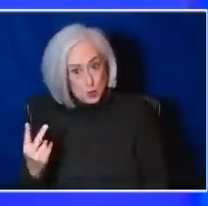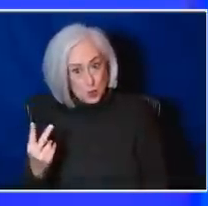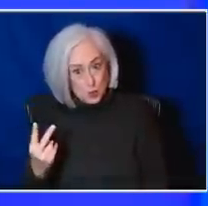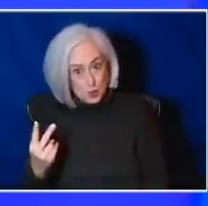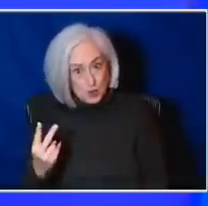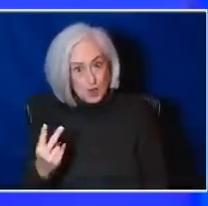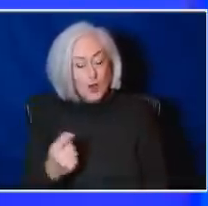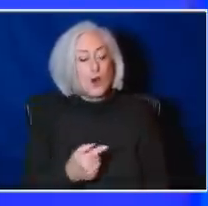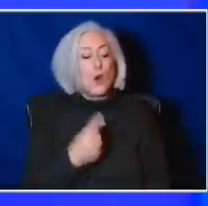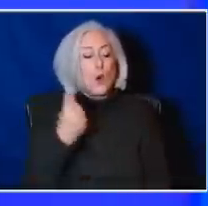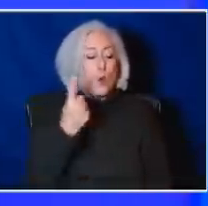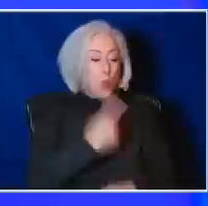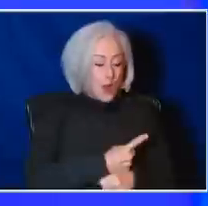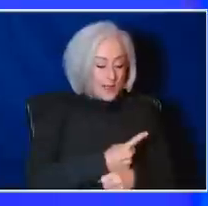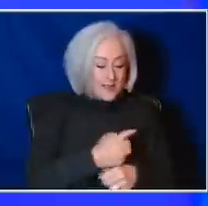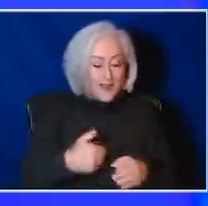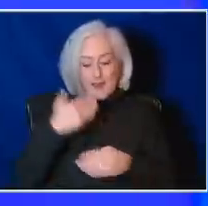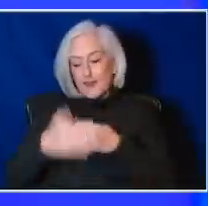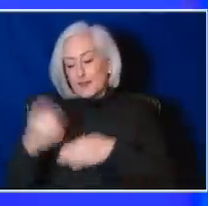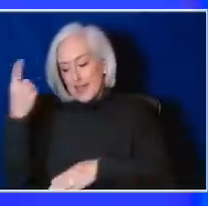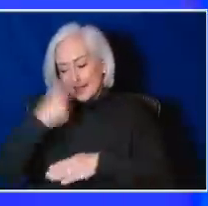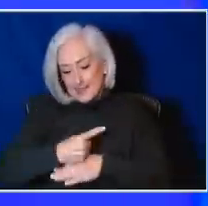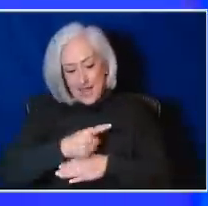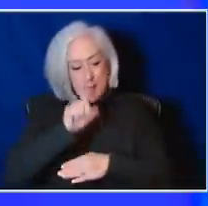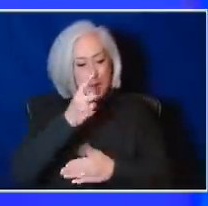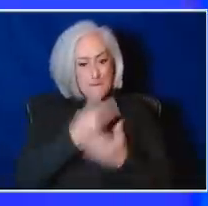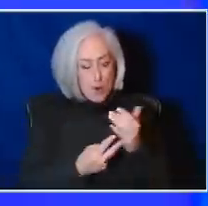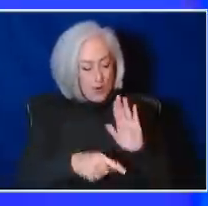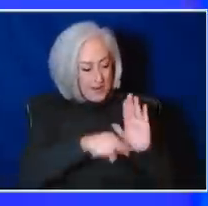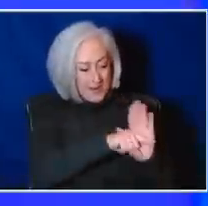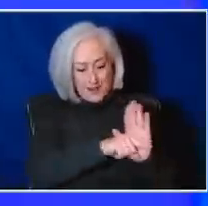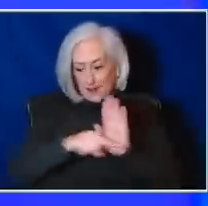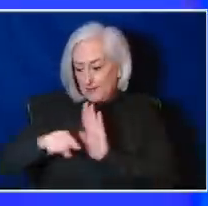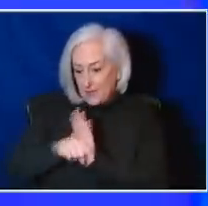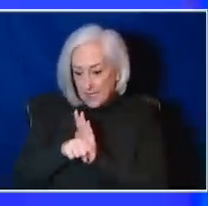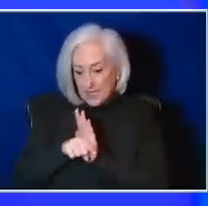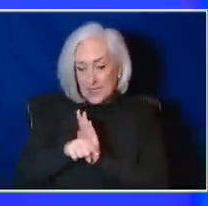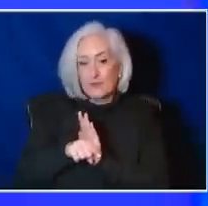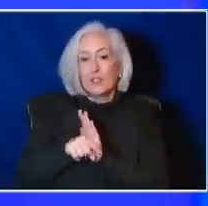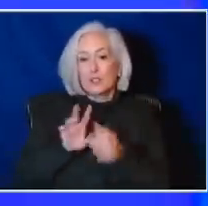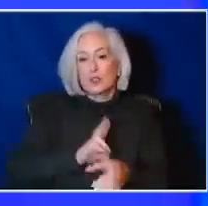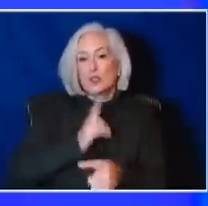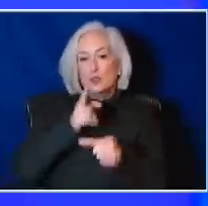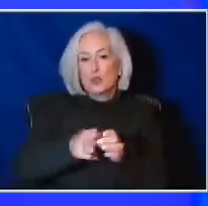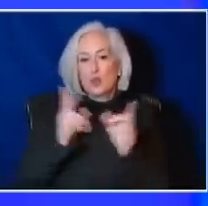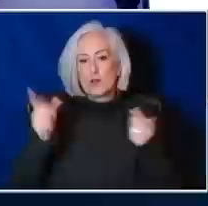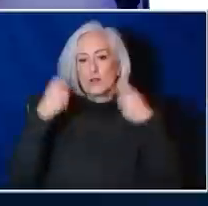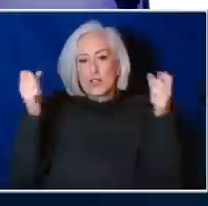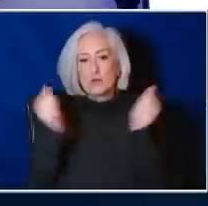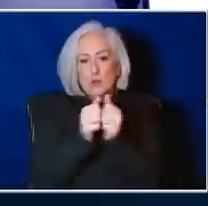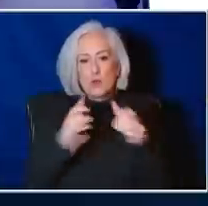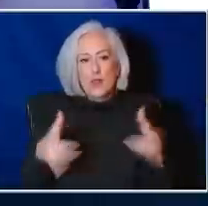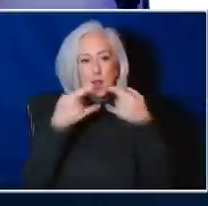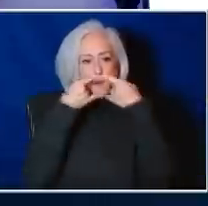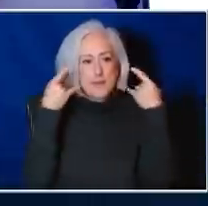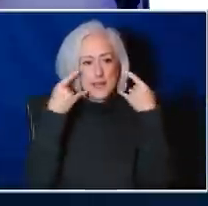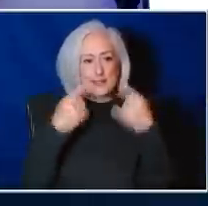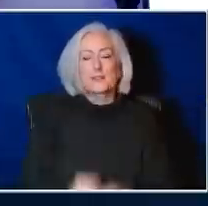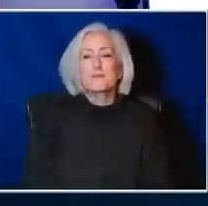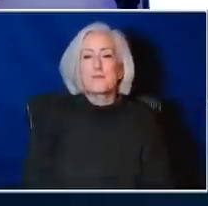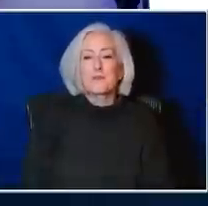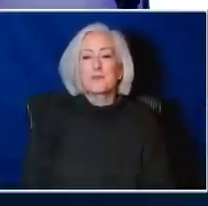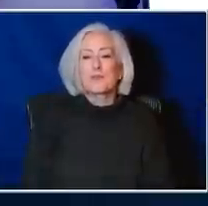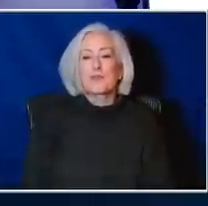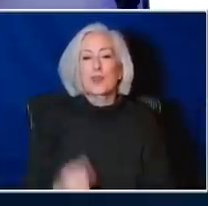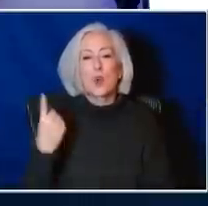in order to sort of join that festivities without masking. I have one more question. We can get